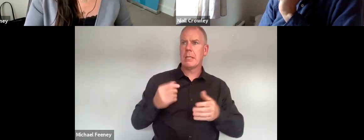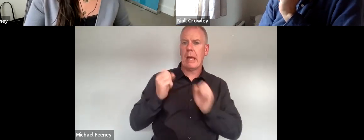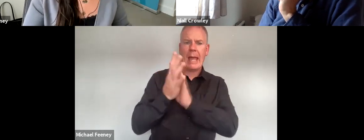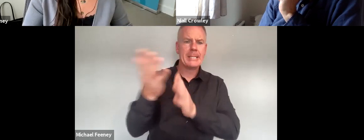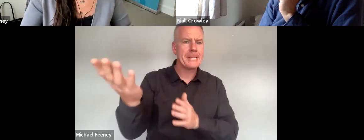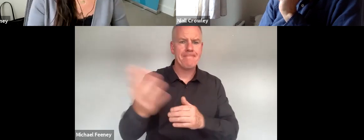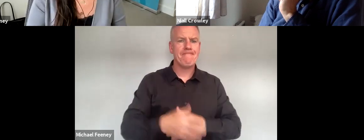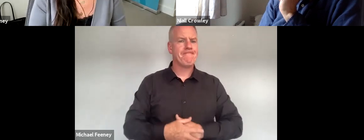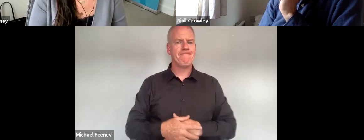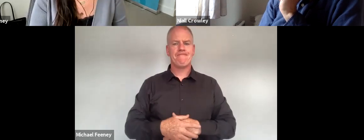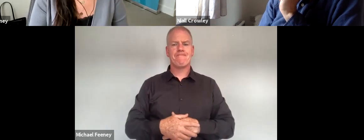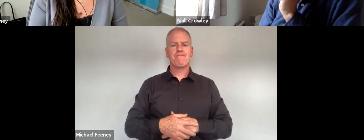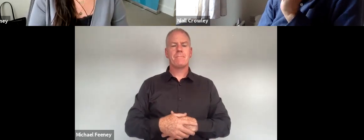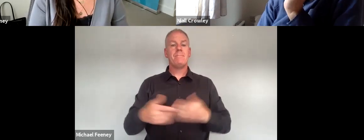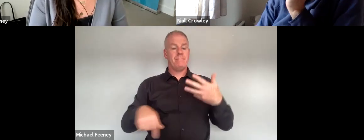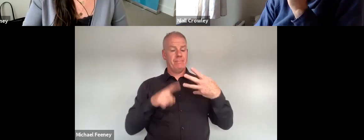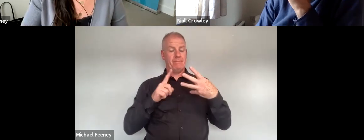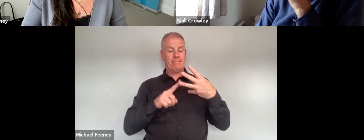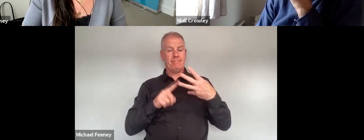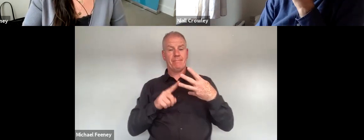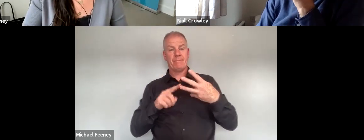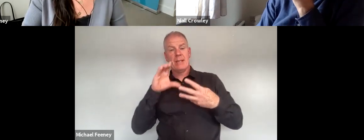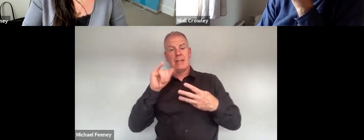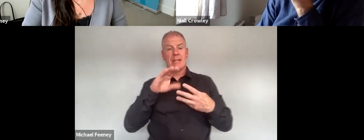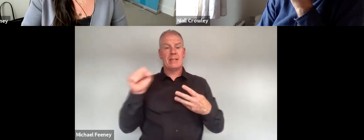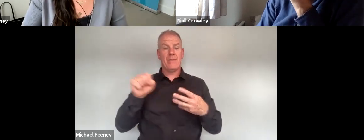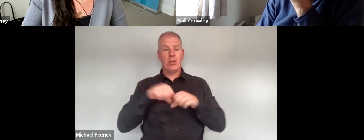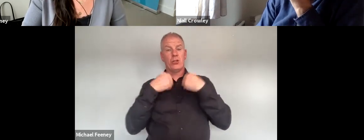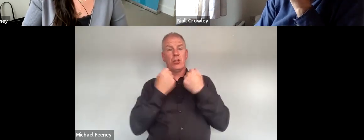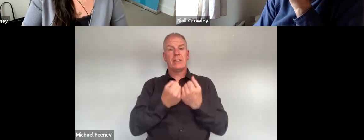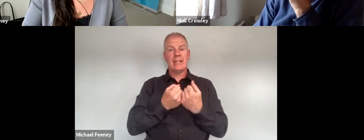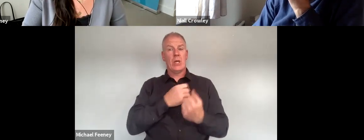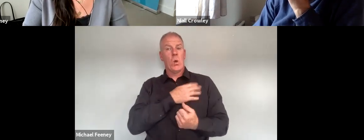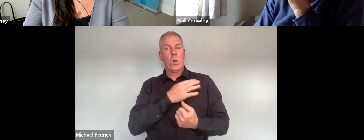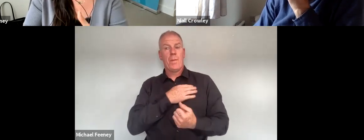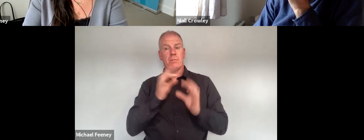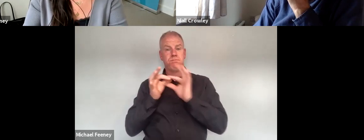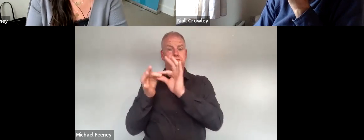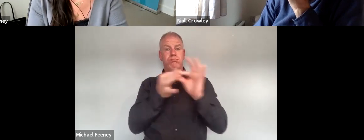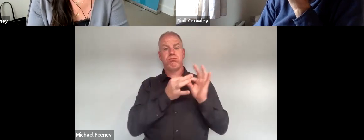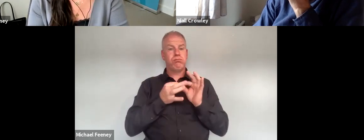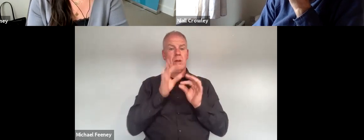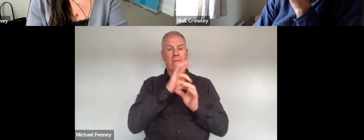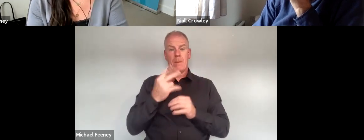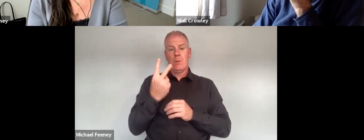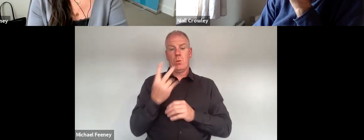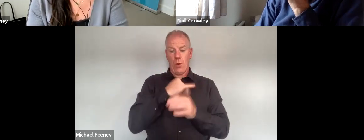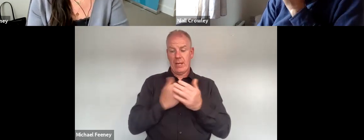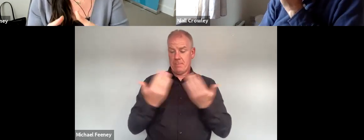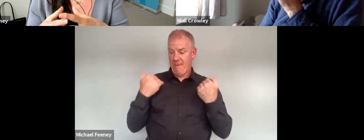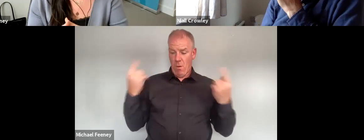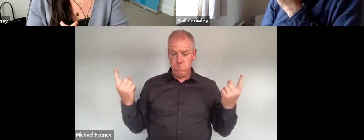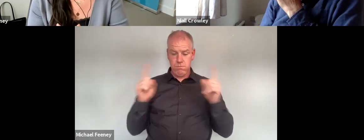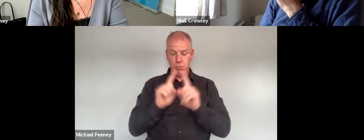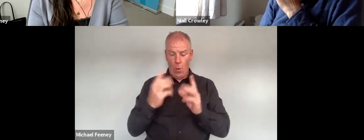and in terms of civil society I would say that the commission has really built on the legacy of engagement of the previous bodies with civil society